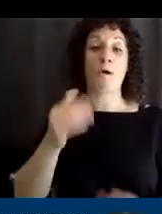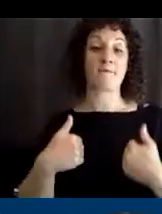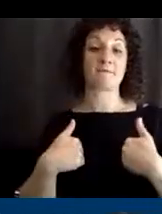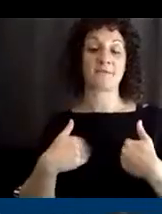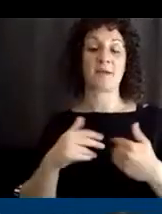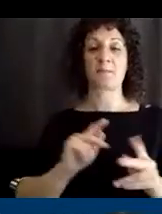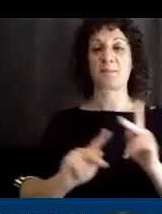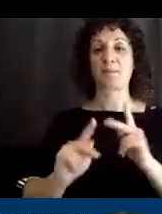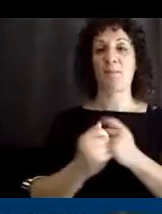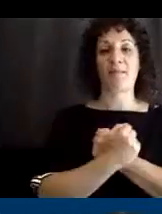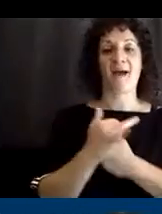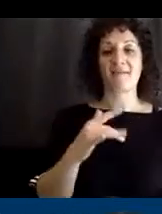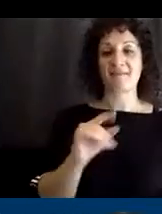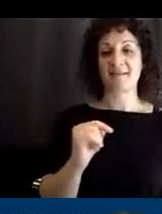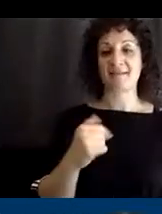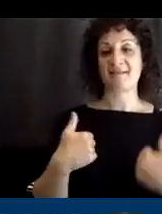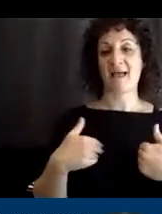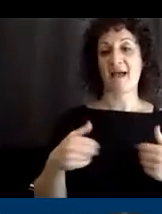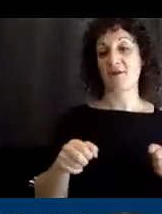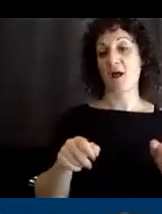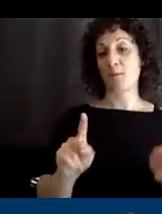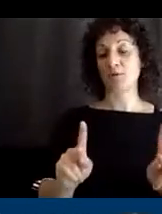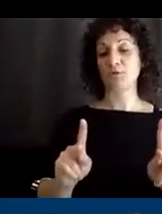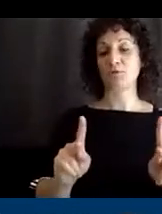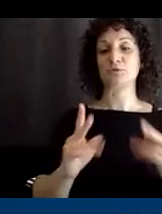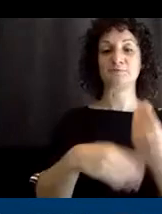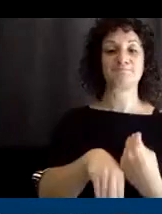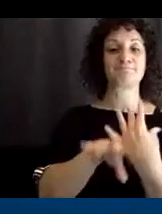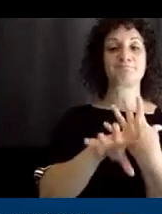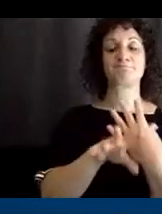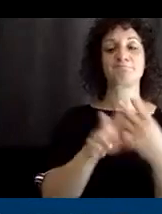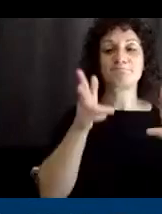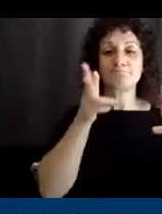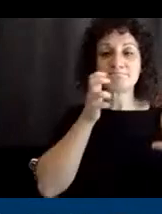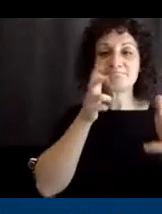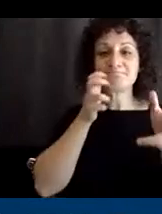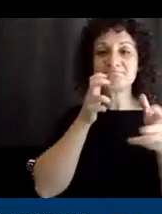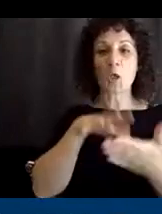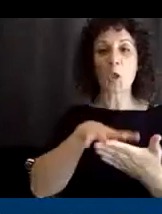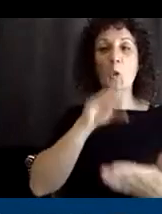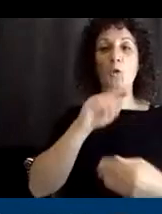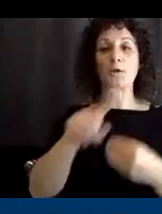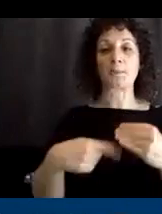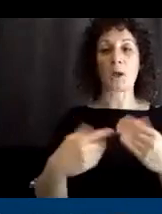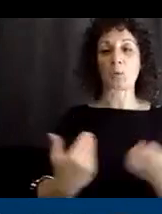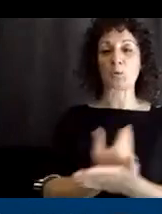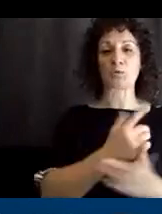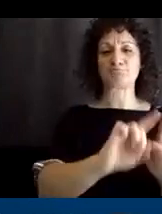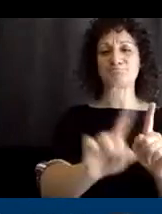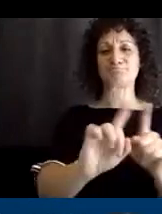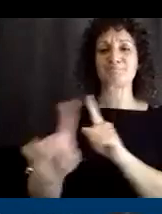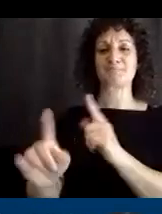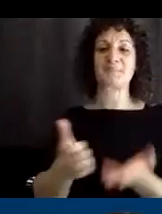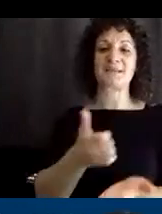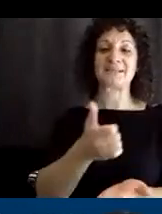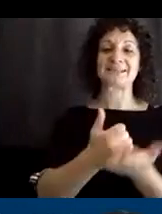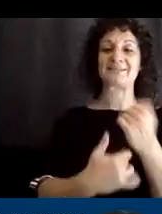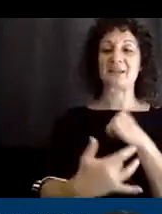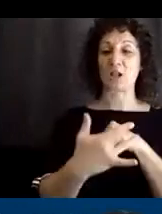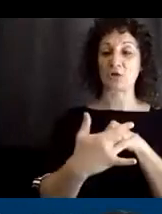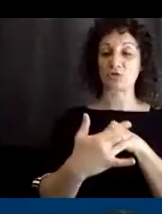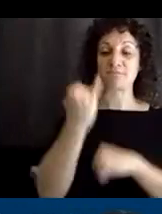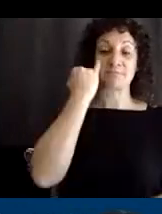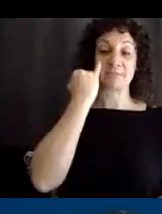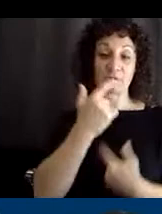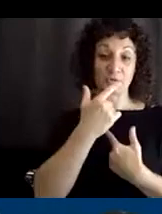love it and have an opportunity to come and learn about these different assistive technologies. So, um, if you're interested,